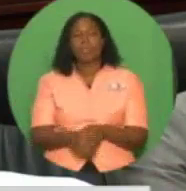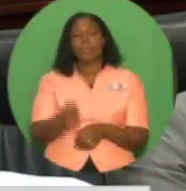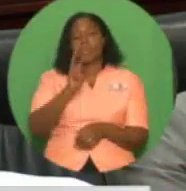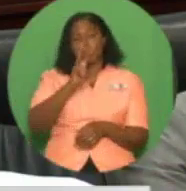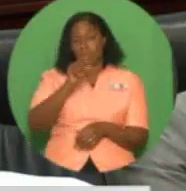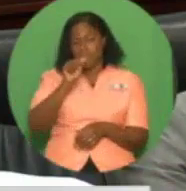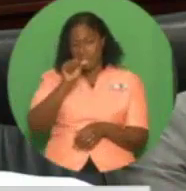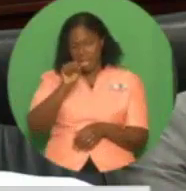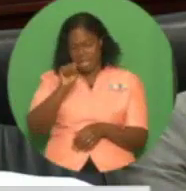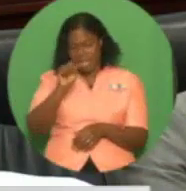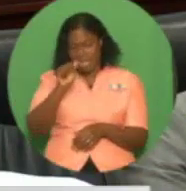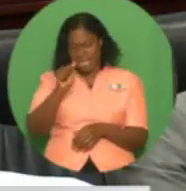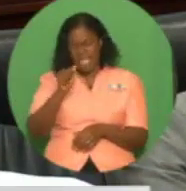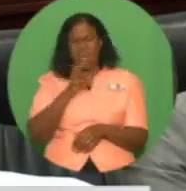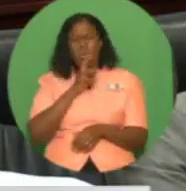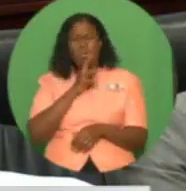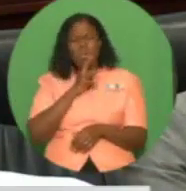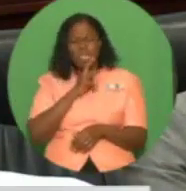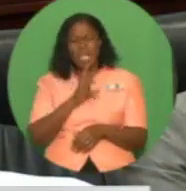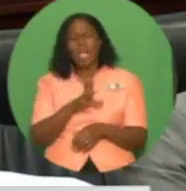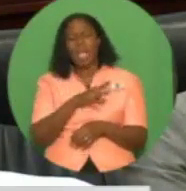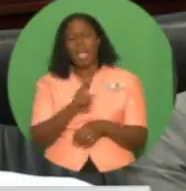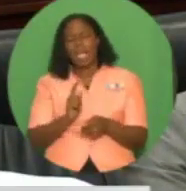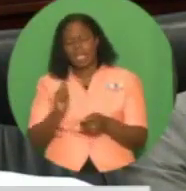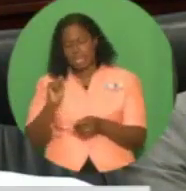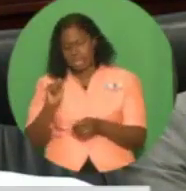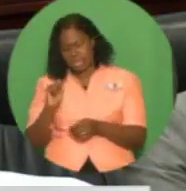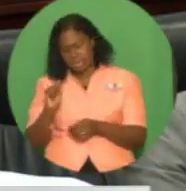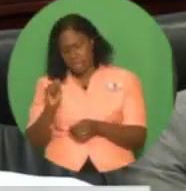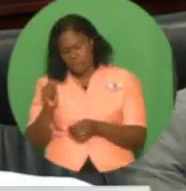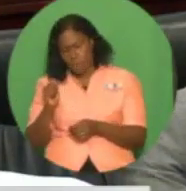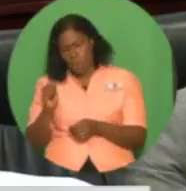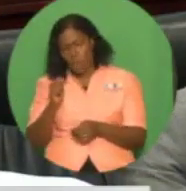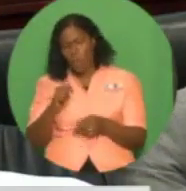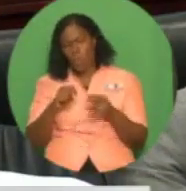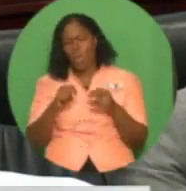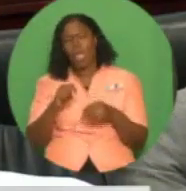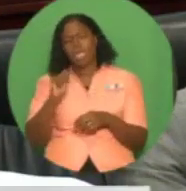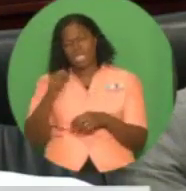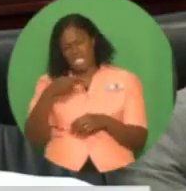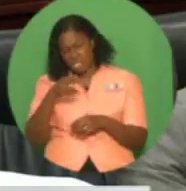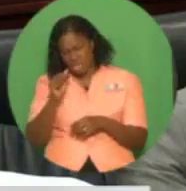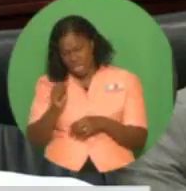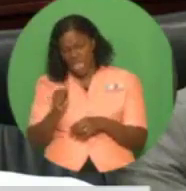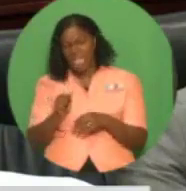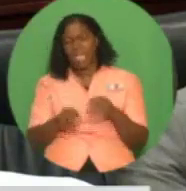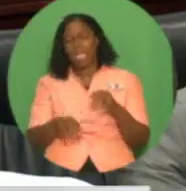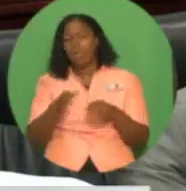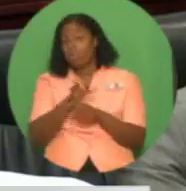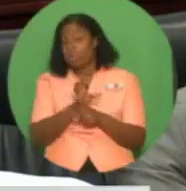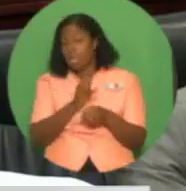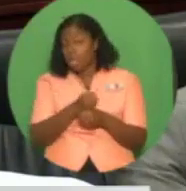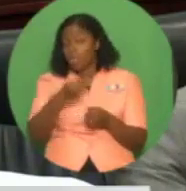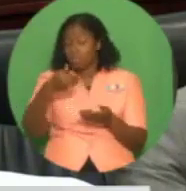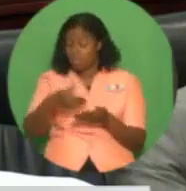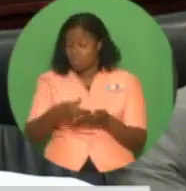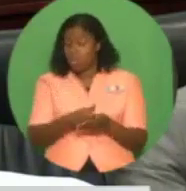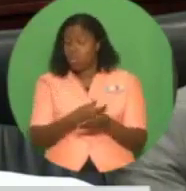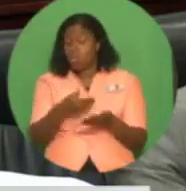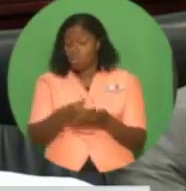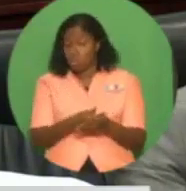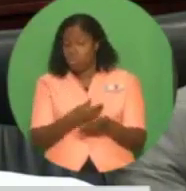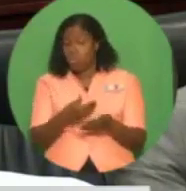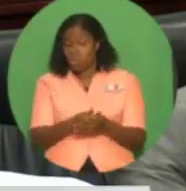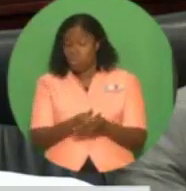Tobago House of Assembly are progressing ongoing critical works with respect to the Southwest wastewater treatment plant,